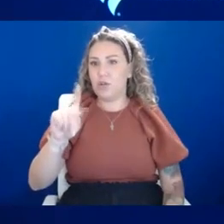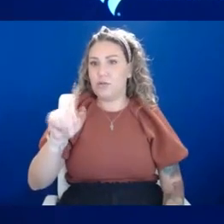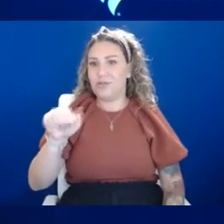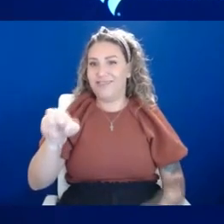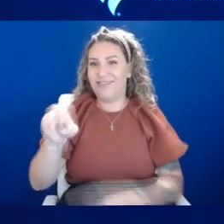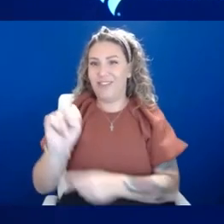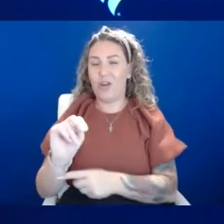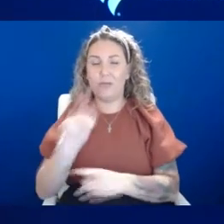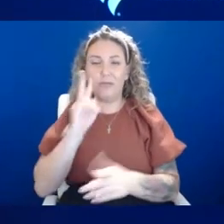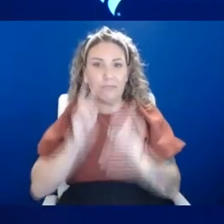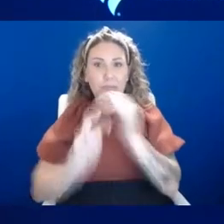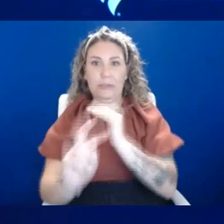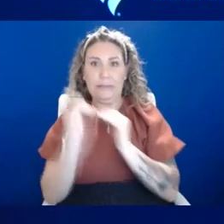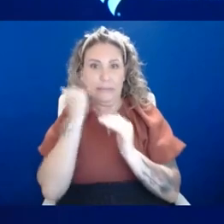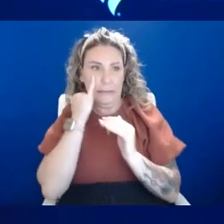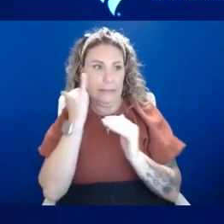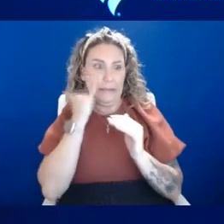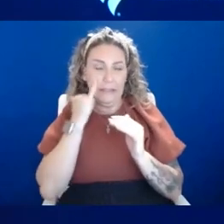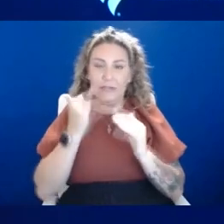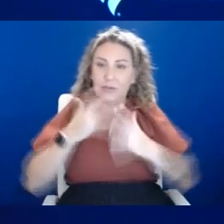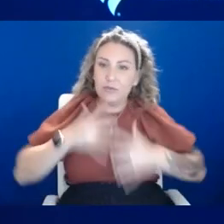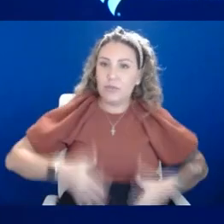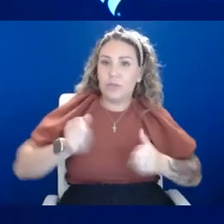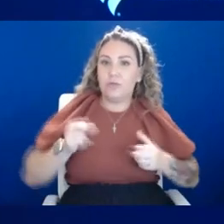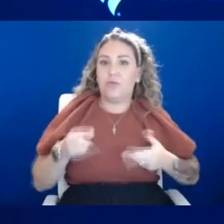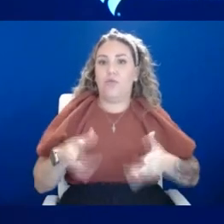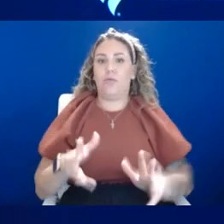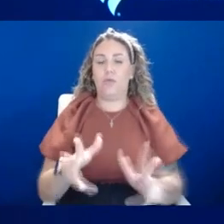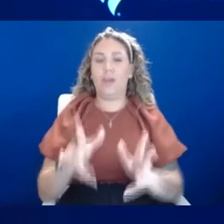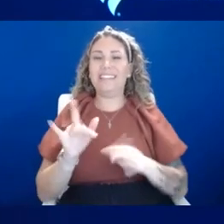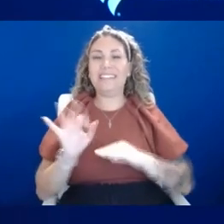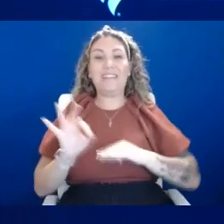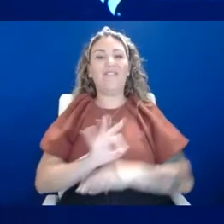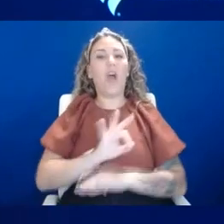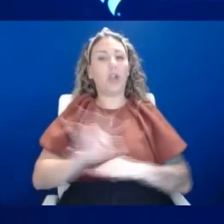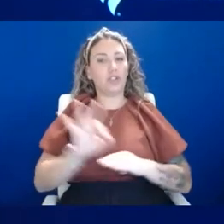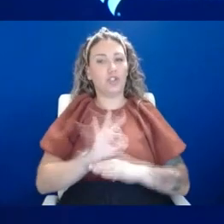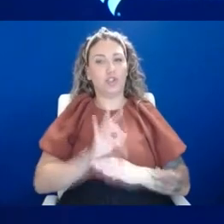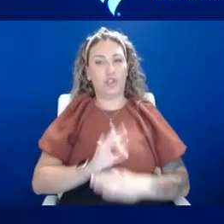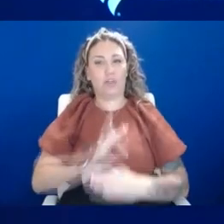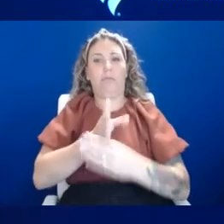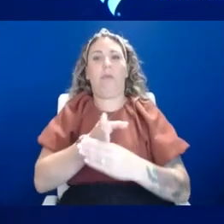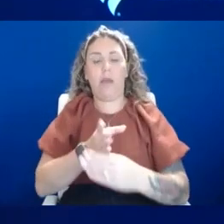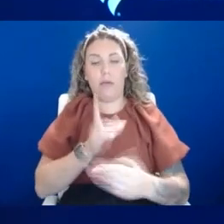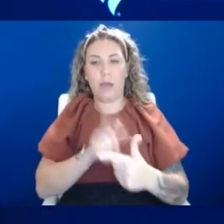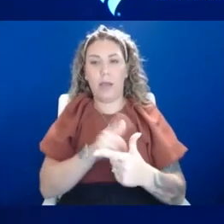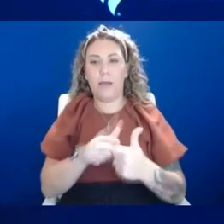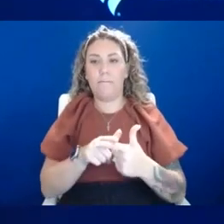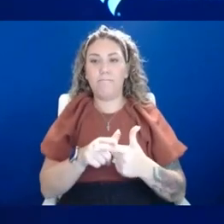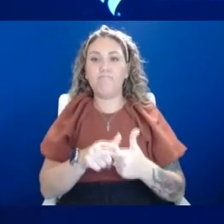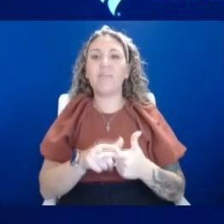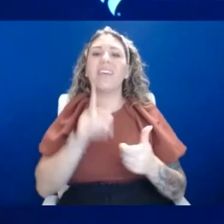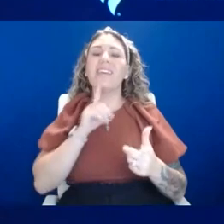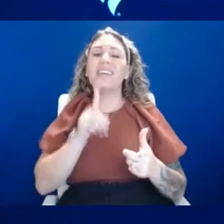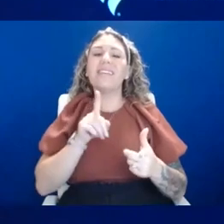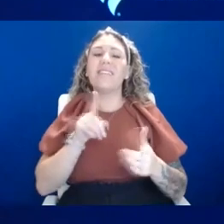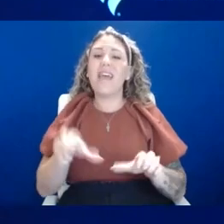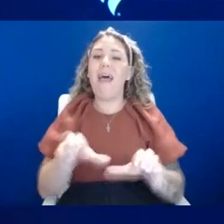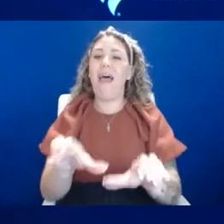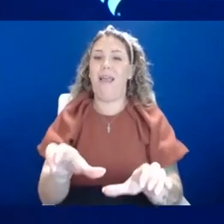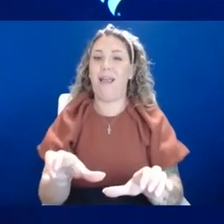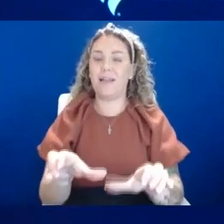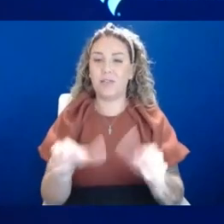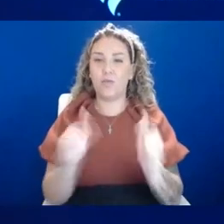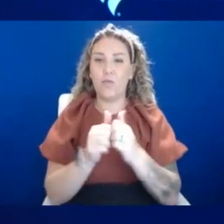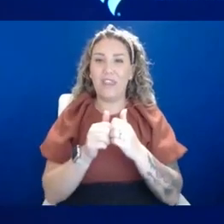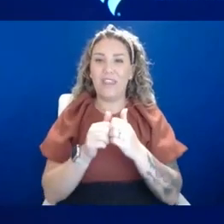or anxious. Really it is that functional impairment and then the medications act, um, on the nerves, but that causes structural changes in the brain that allow you to better